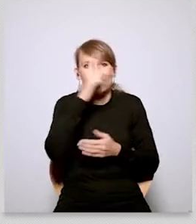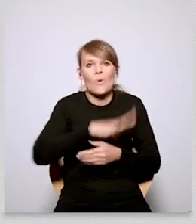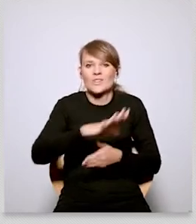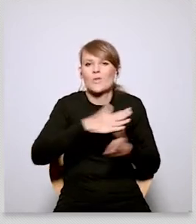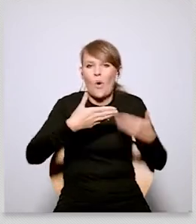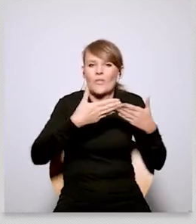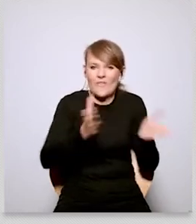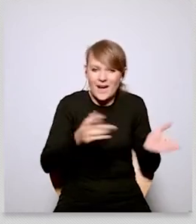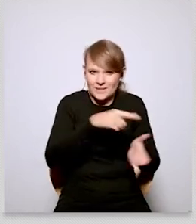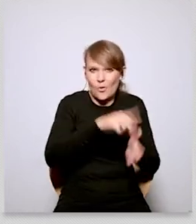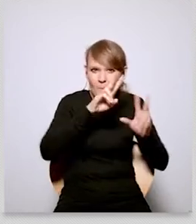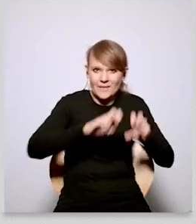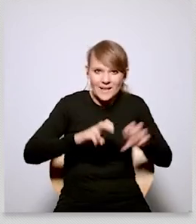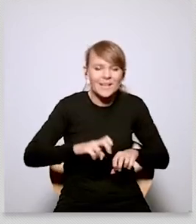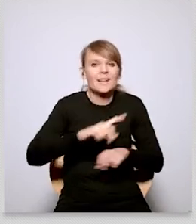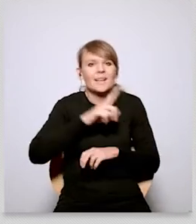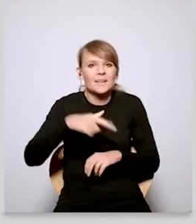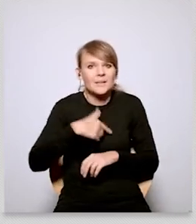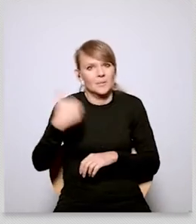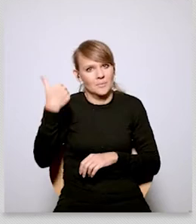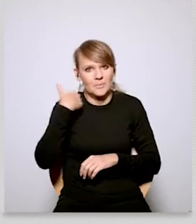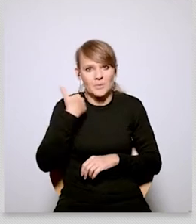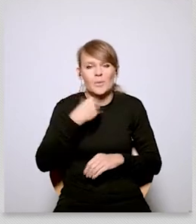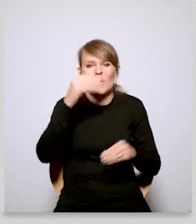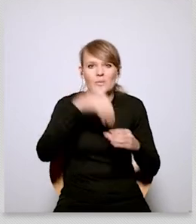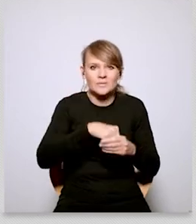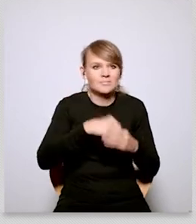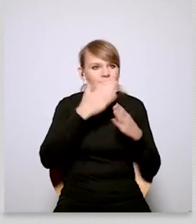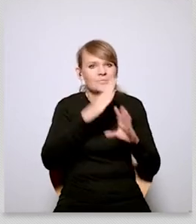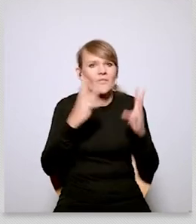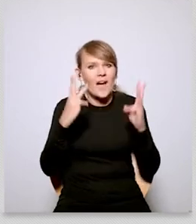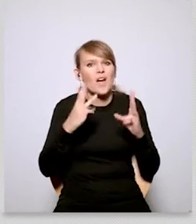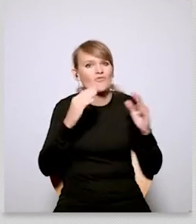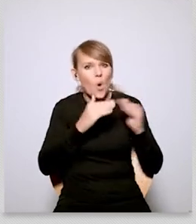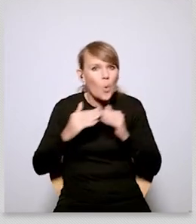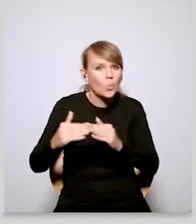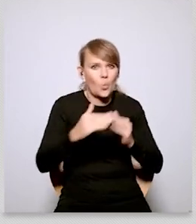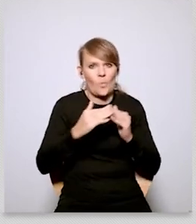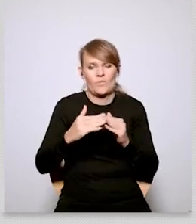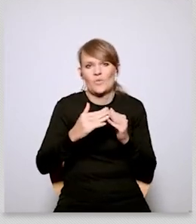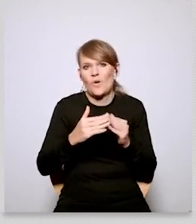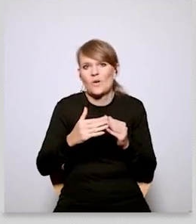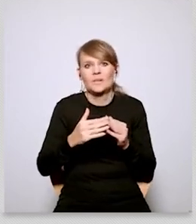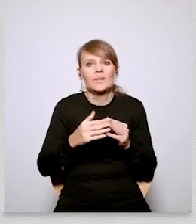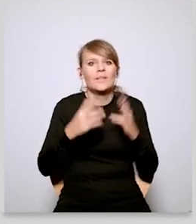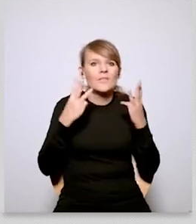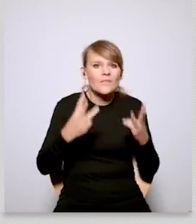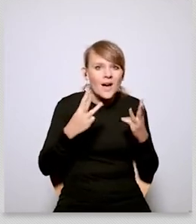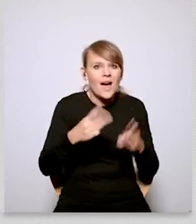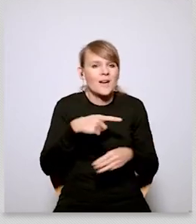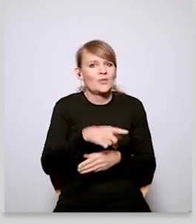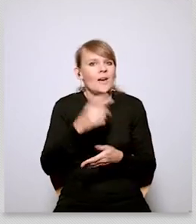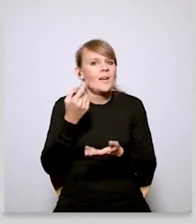complicated so that research focused on the notion of an open society and you could refer to values